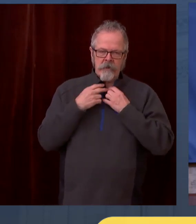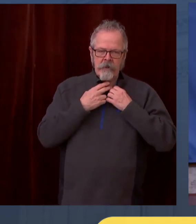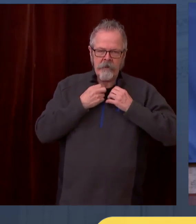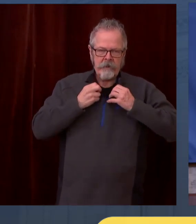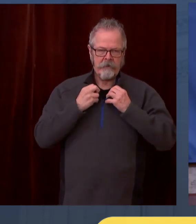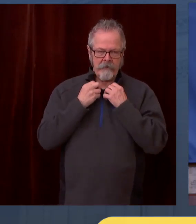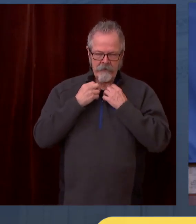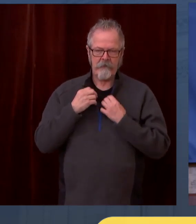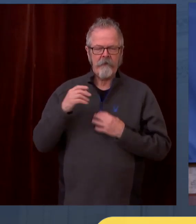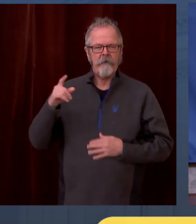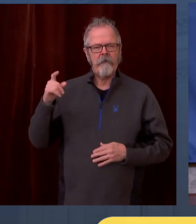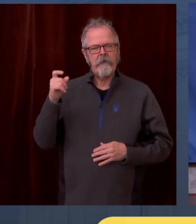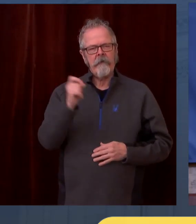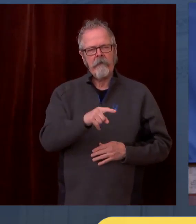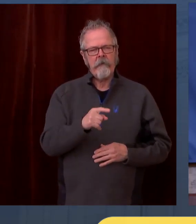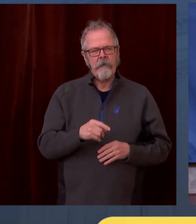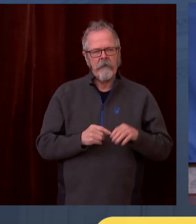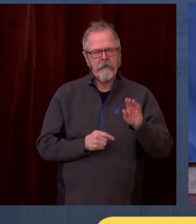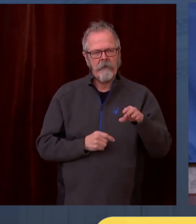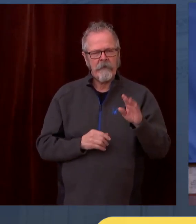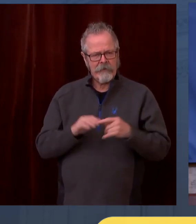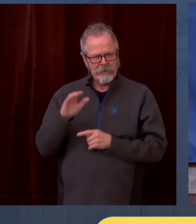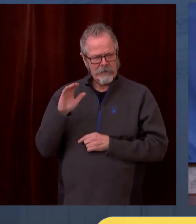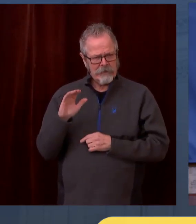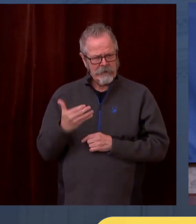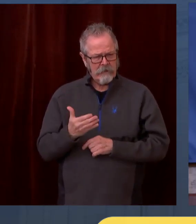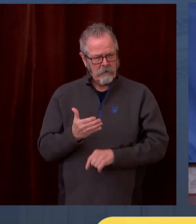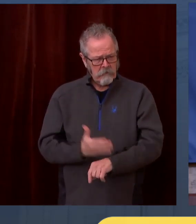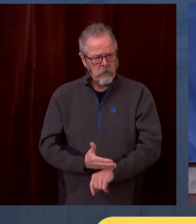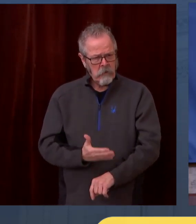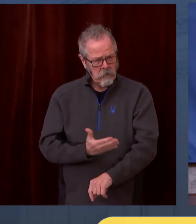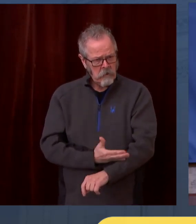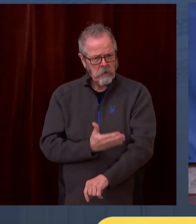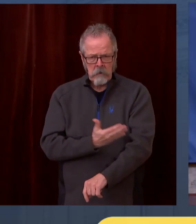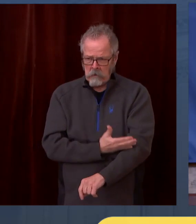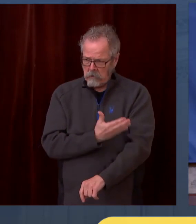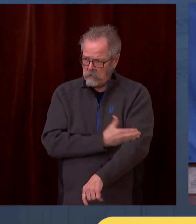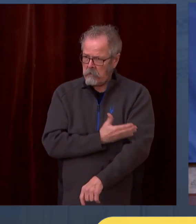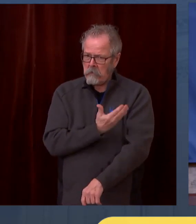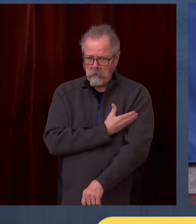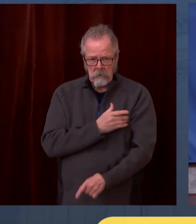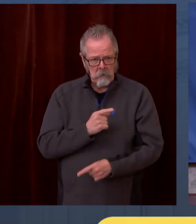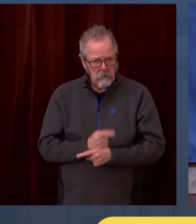full reopening of businesses and other institutions in Washington?